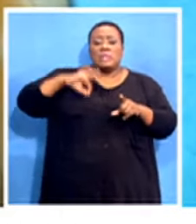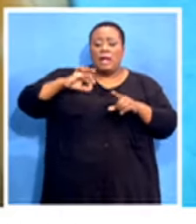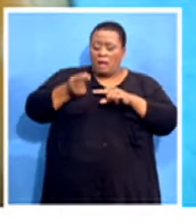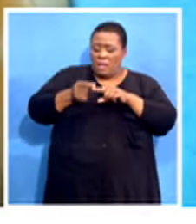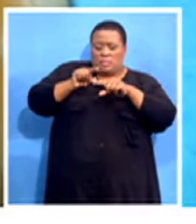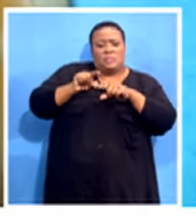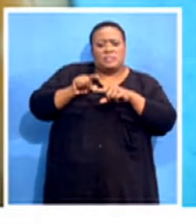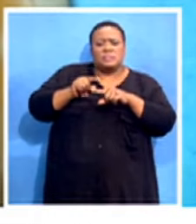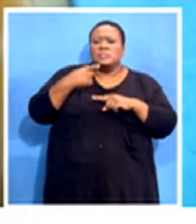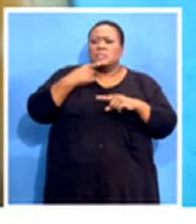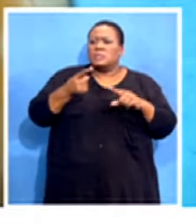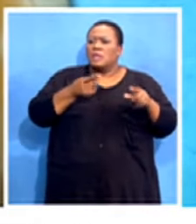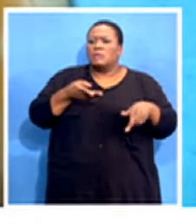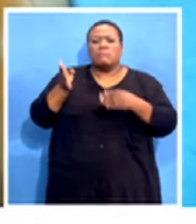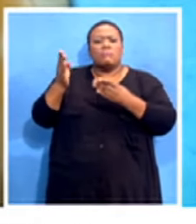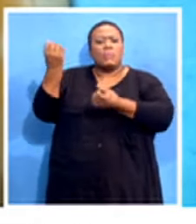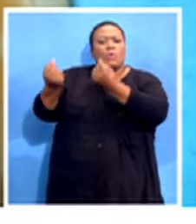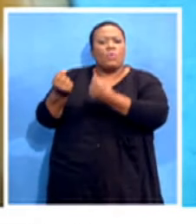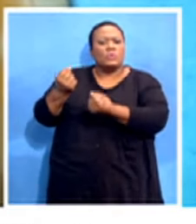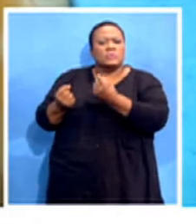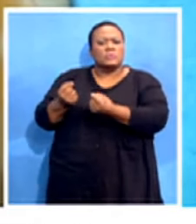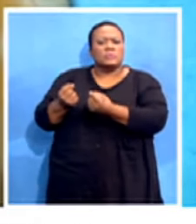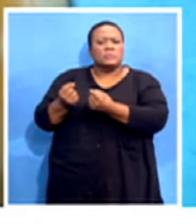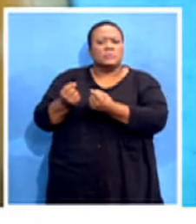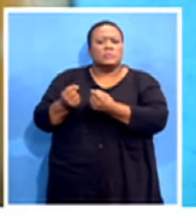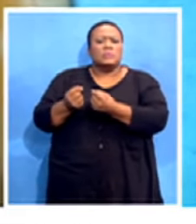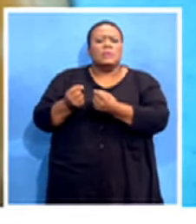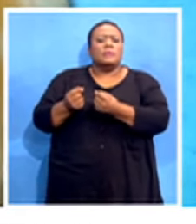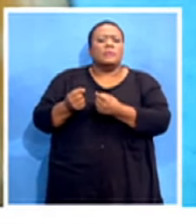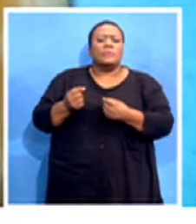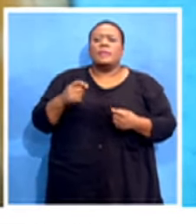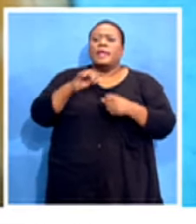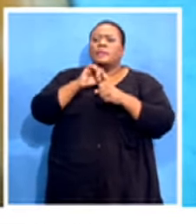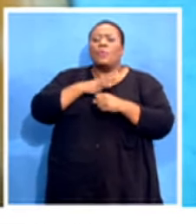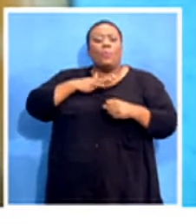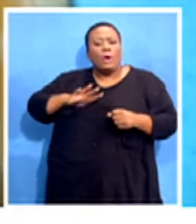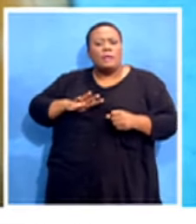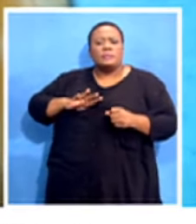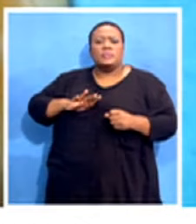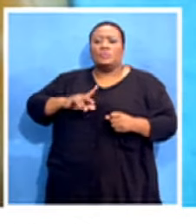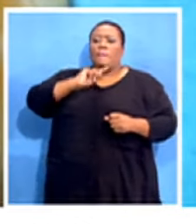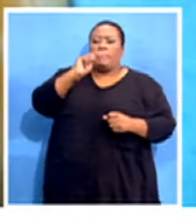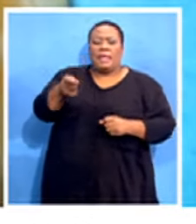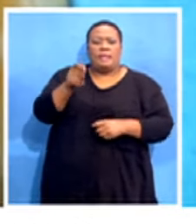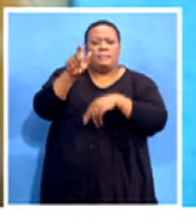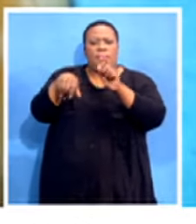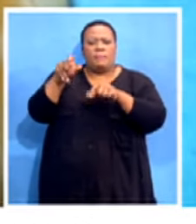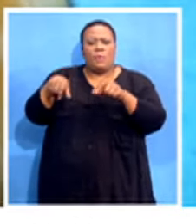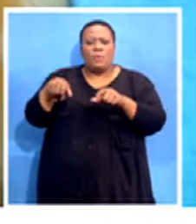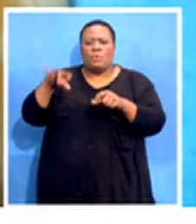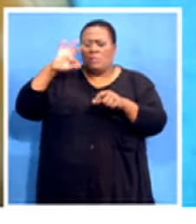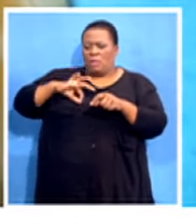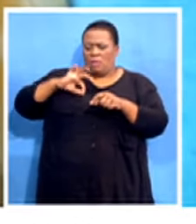employer has never ever taken the unions to court to say, I don't want to pay people the wage increase that I signed for. It is funny,